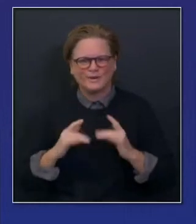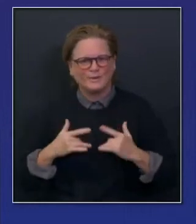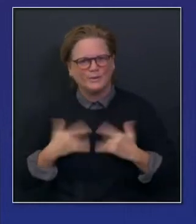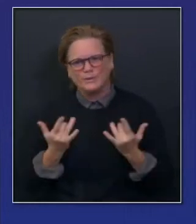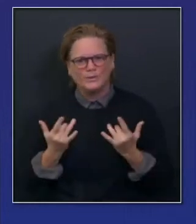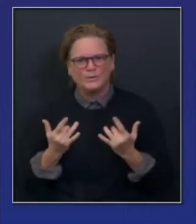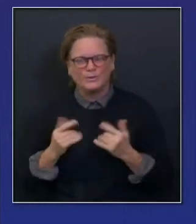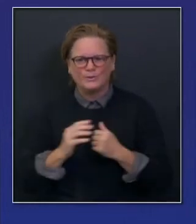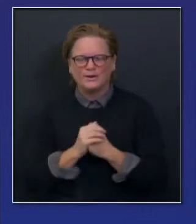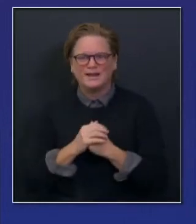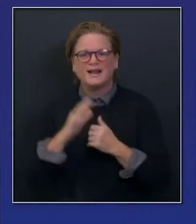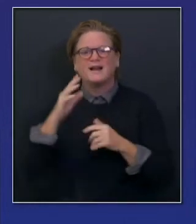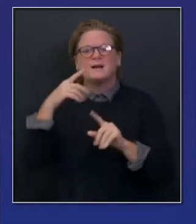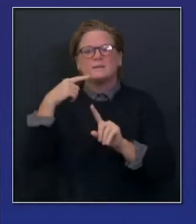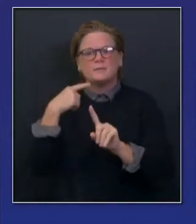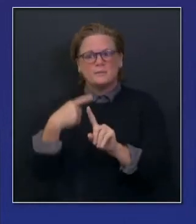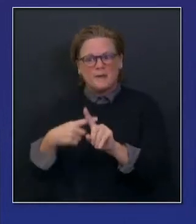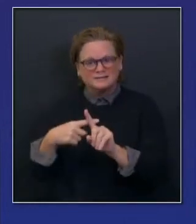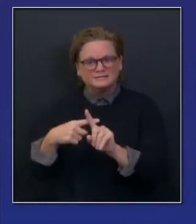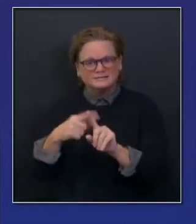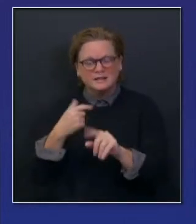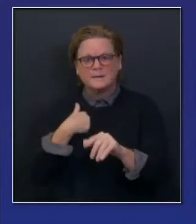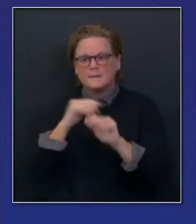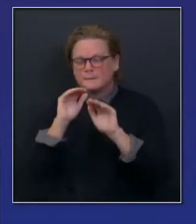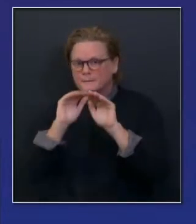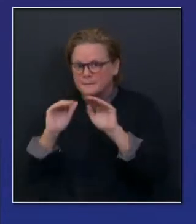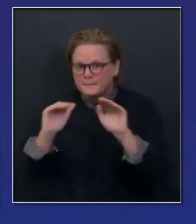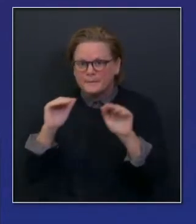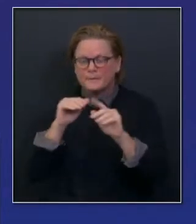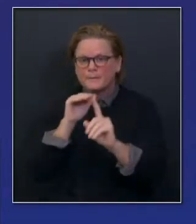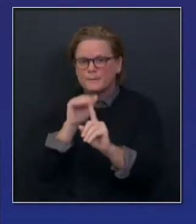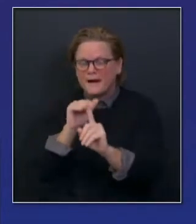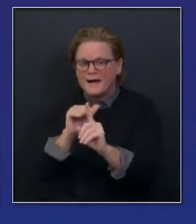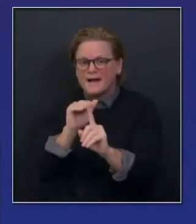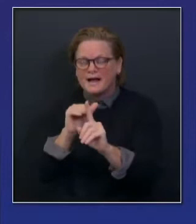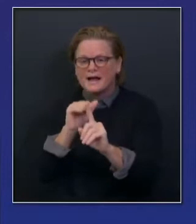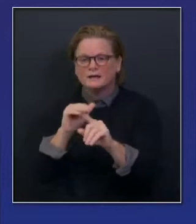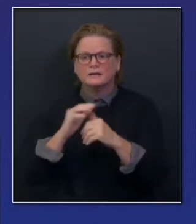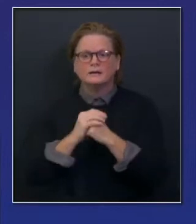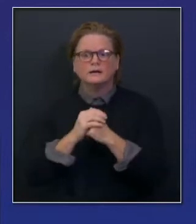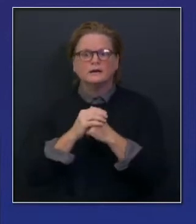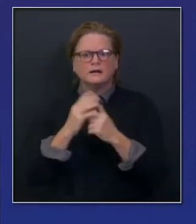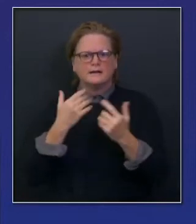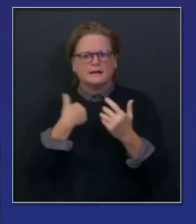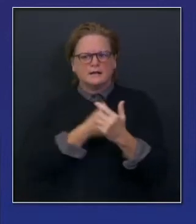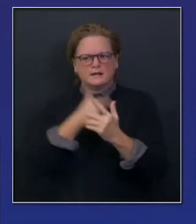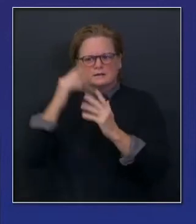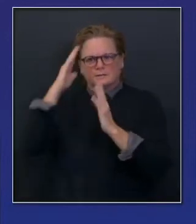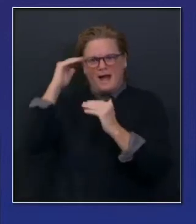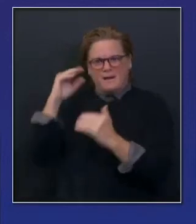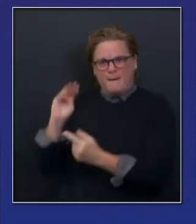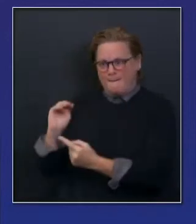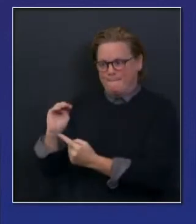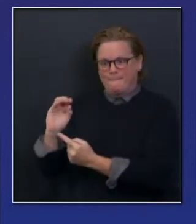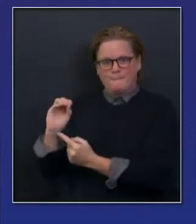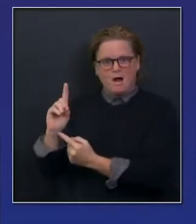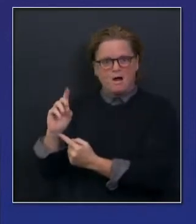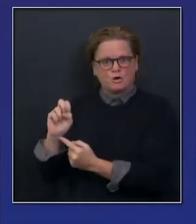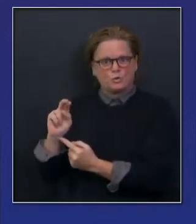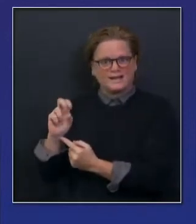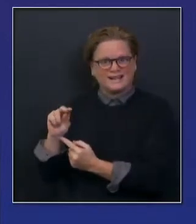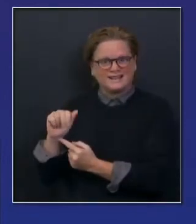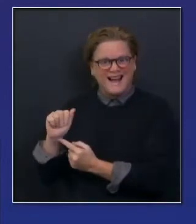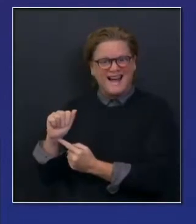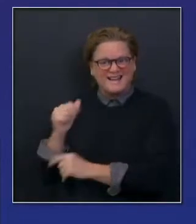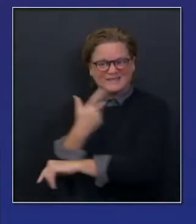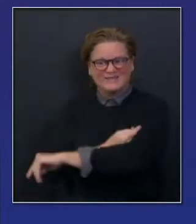already socialized, and I'll just remind you briefly, and that's the anticipation when Moderna gets approval that we will